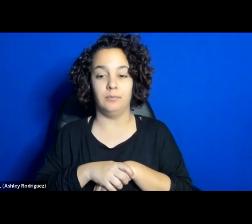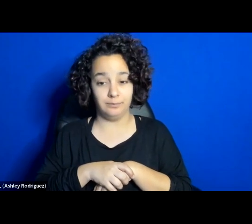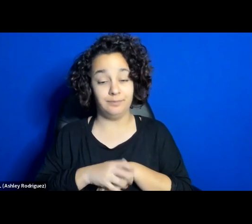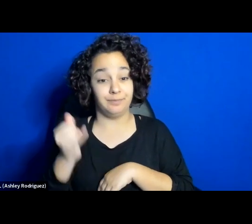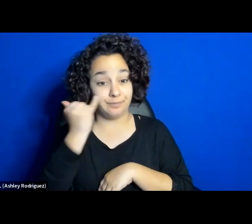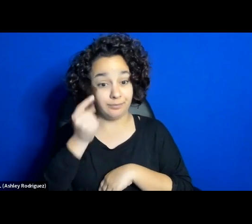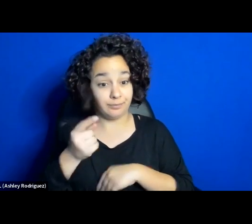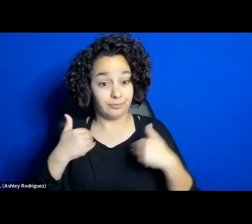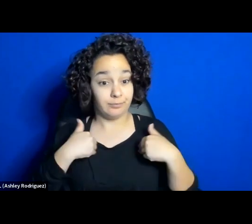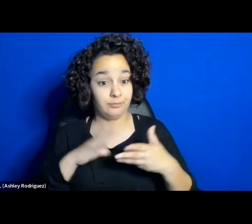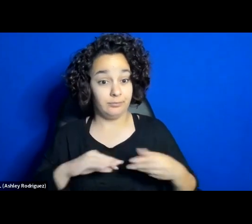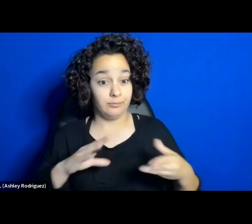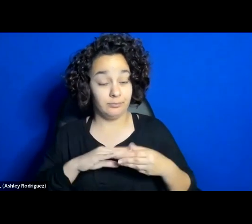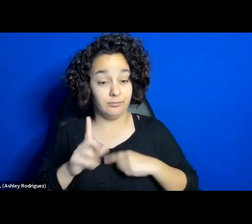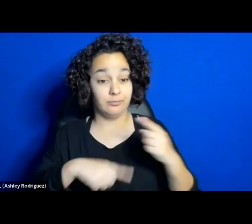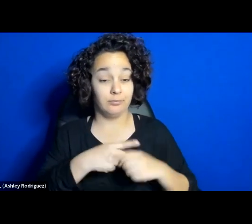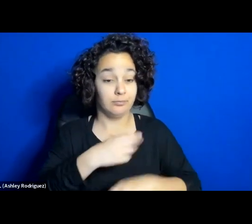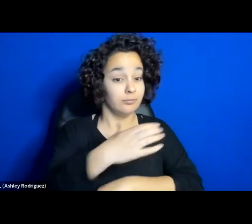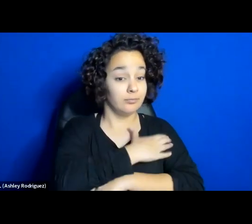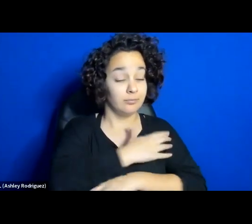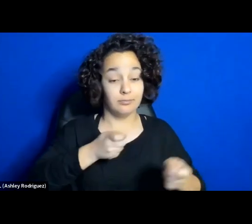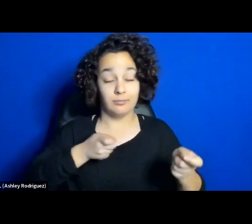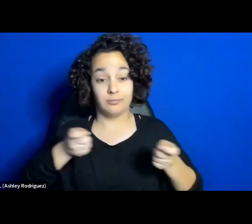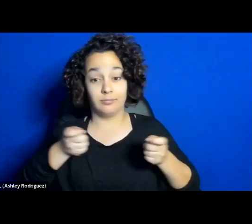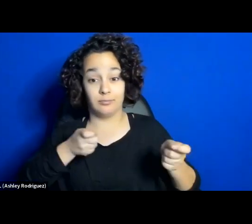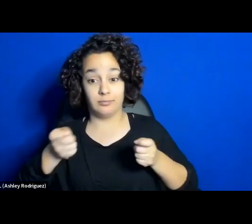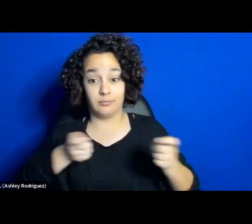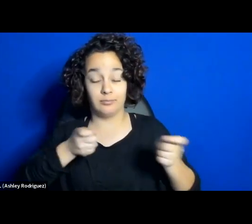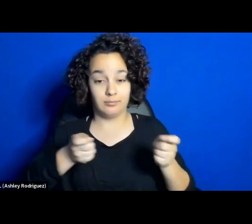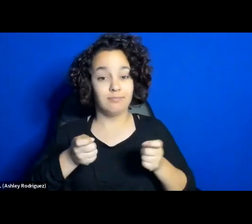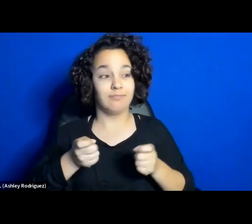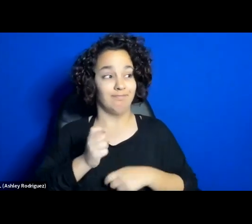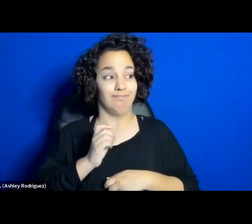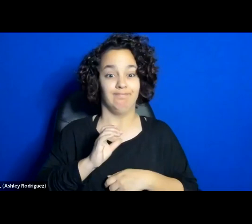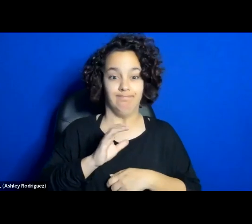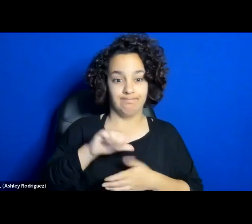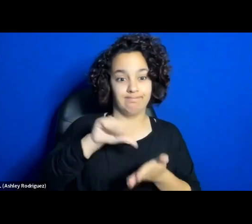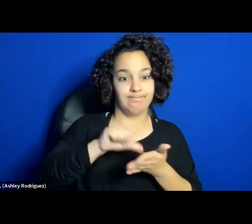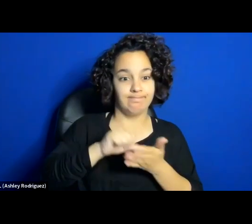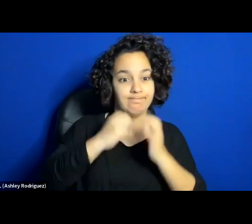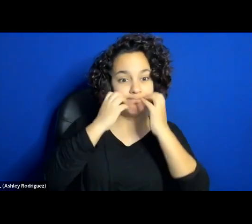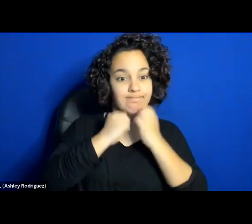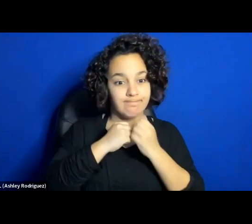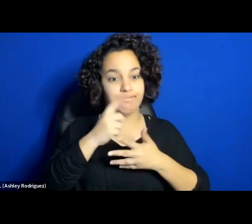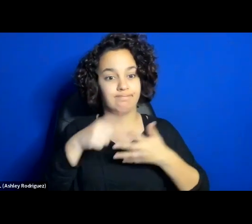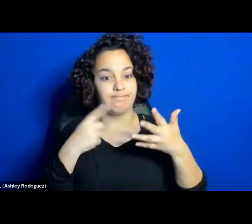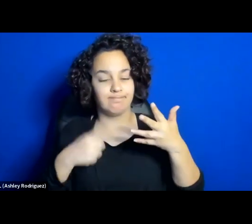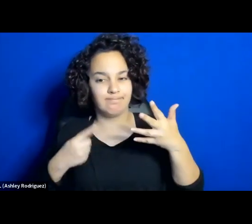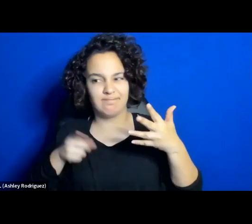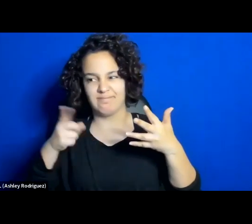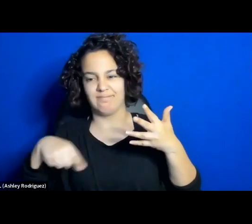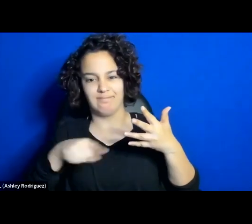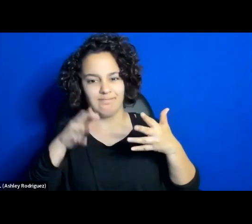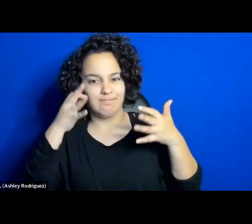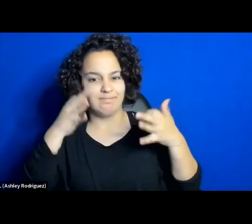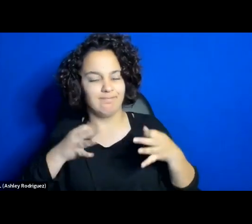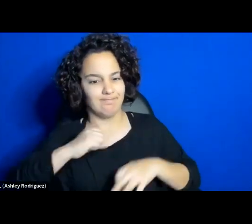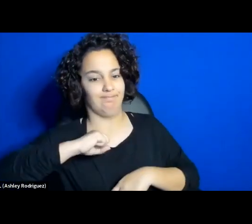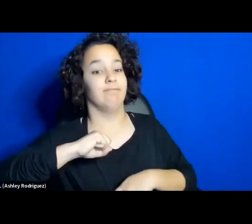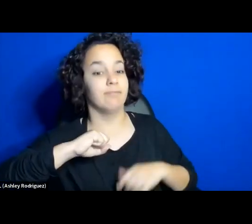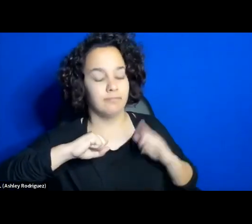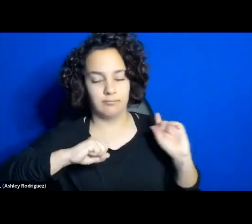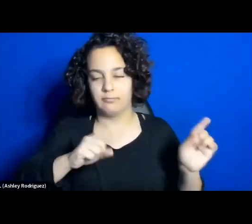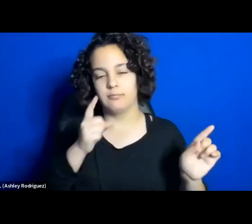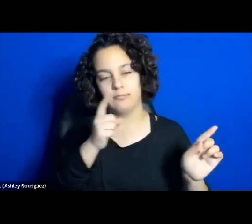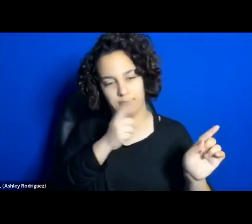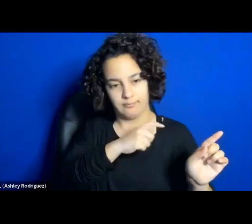and subject their values to question are numerous in Iranian theater repertoire. It might seem too